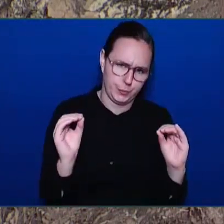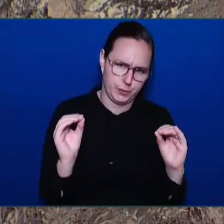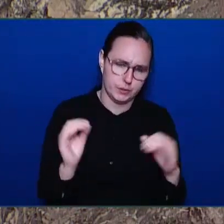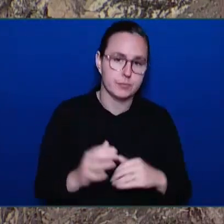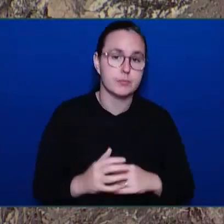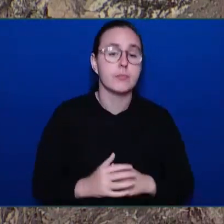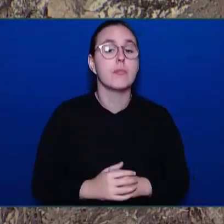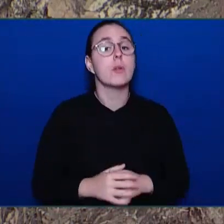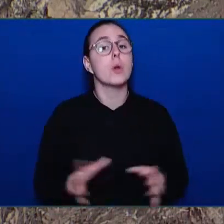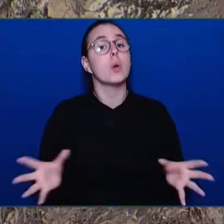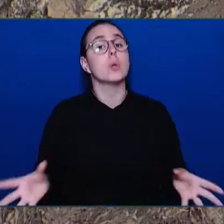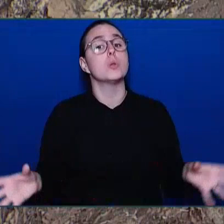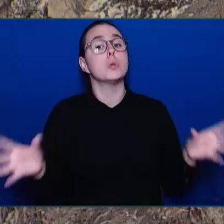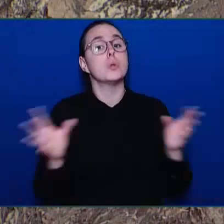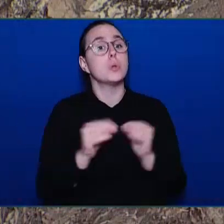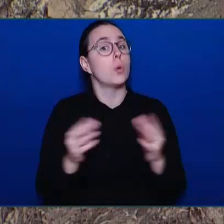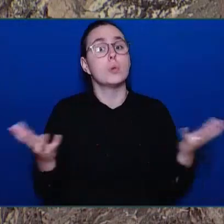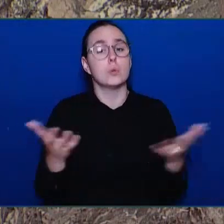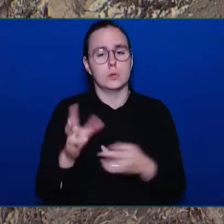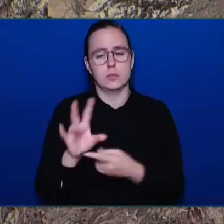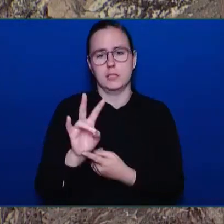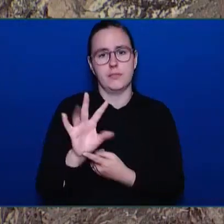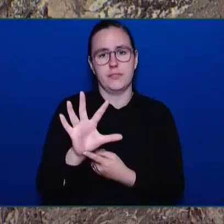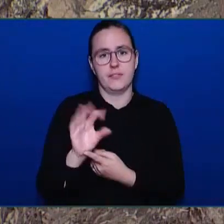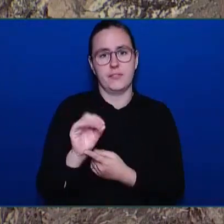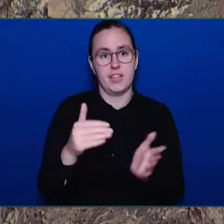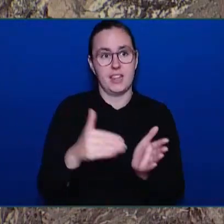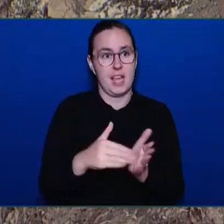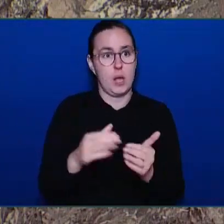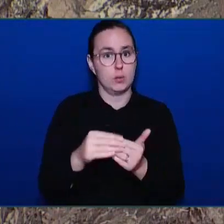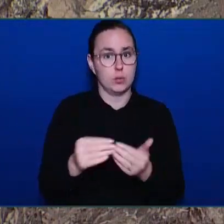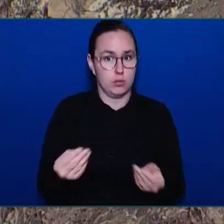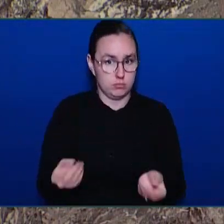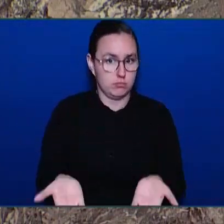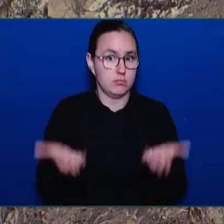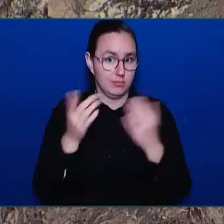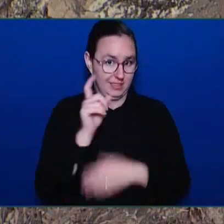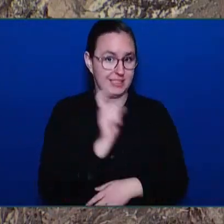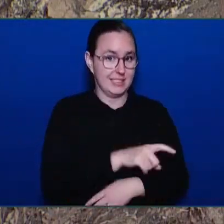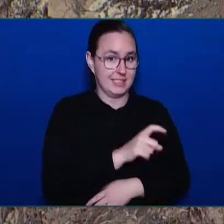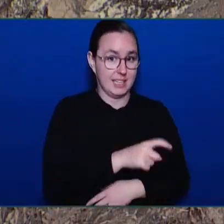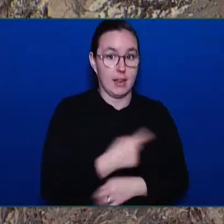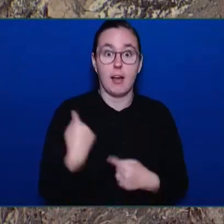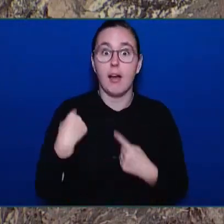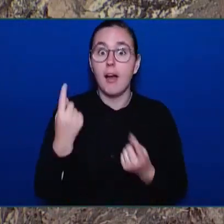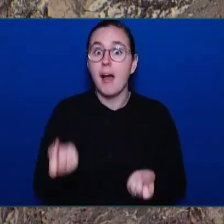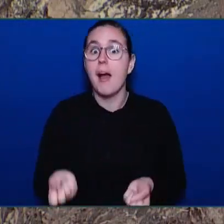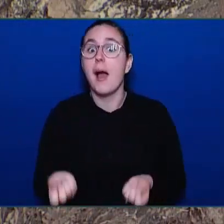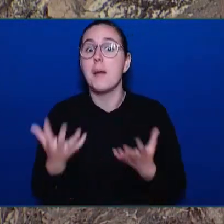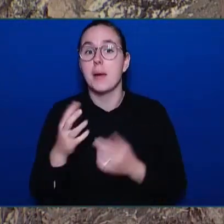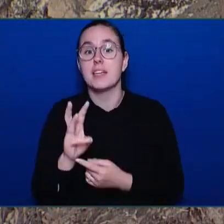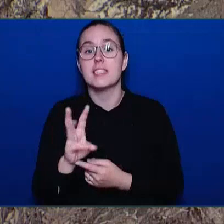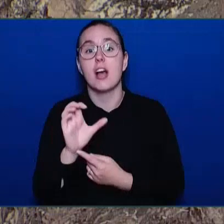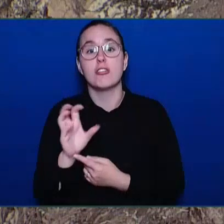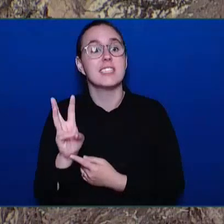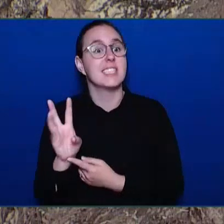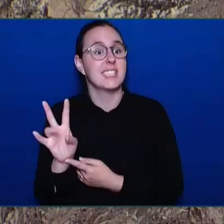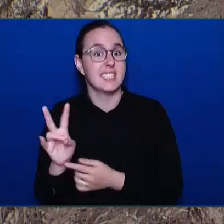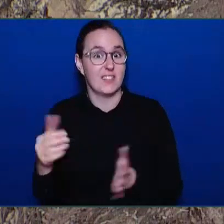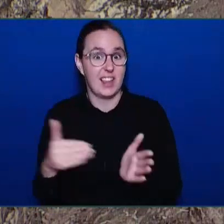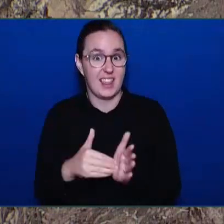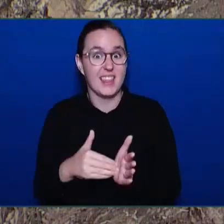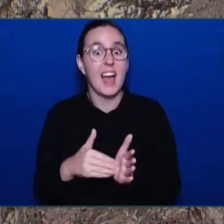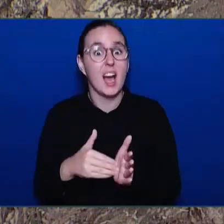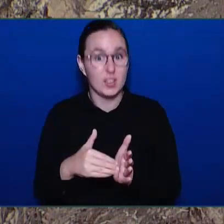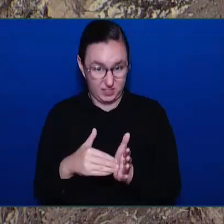playground. So far, $667,628 has been raised with an expected construction date